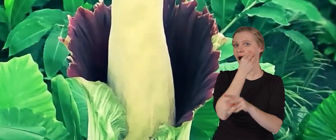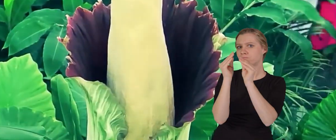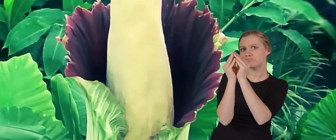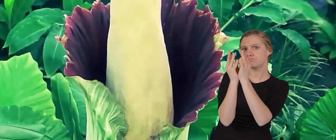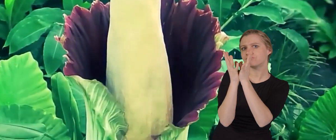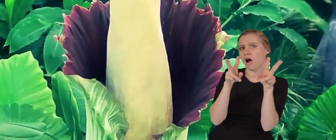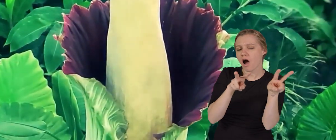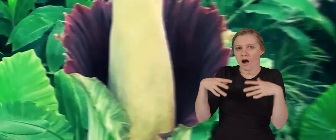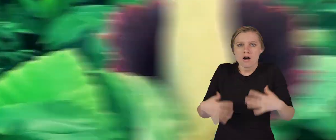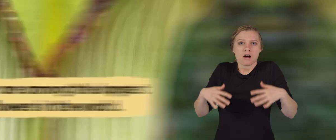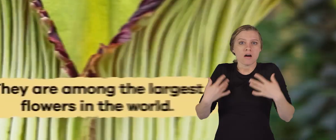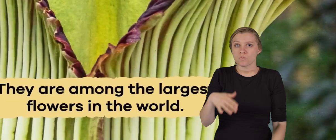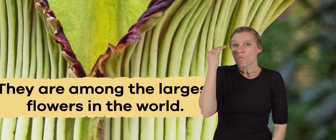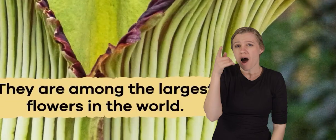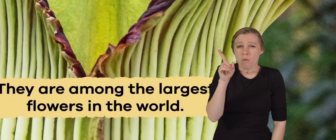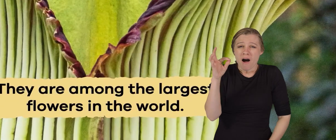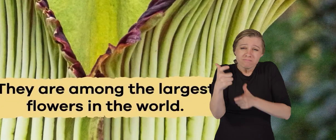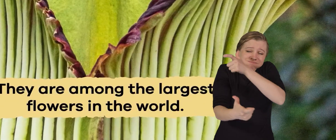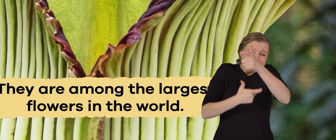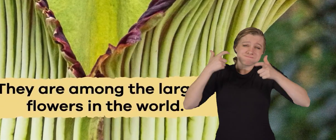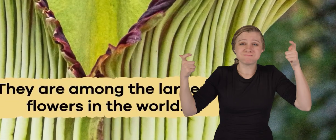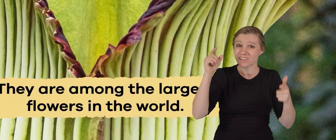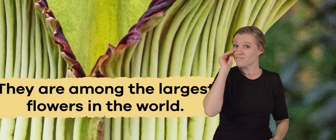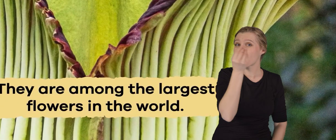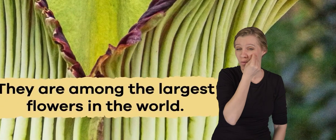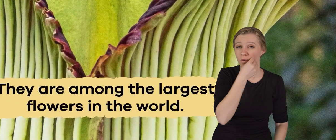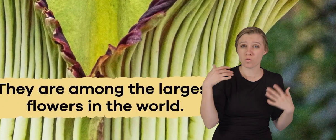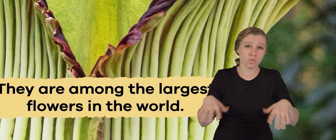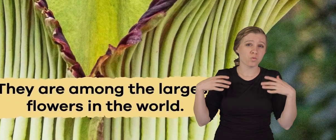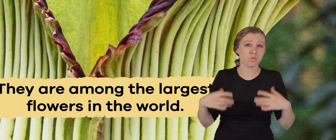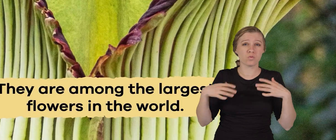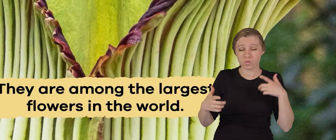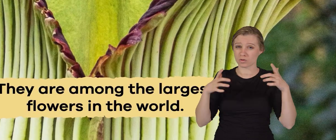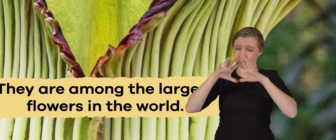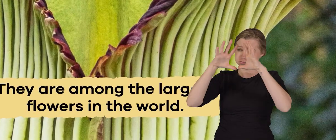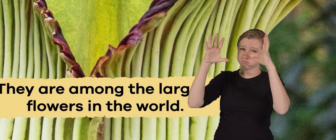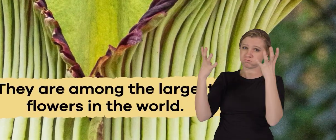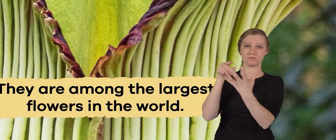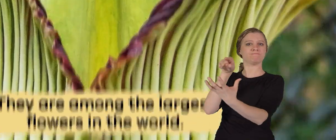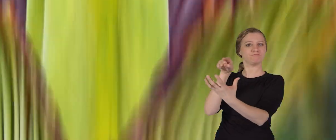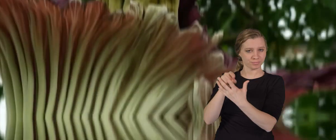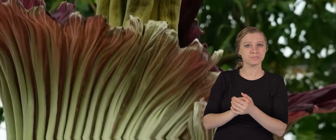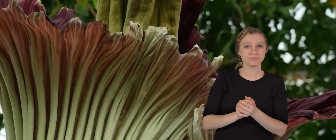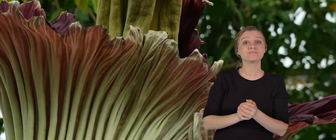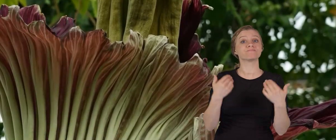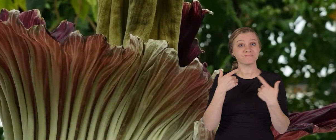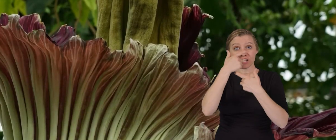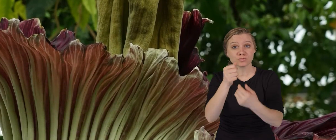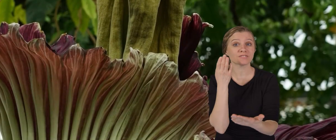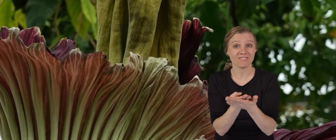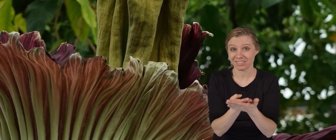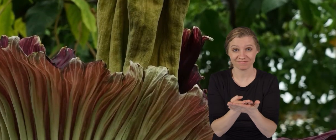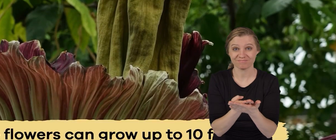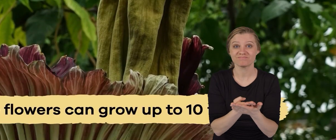and see these flowers bloom. This is because they are among the largest flowers in the world. Here is